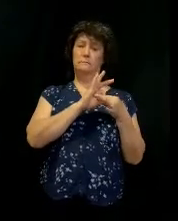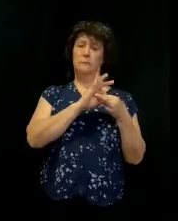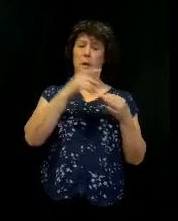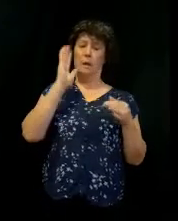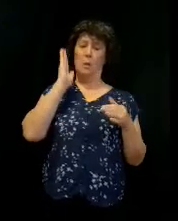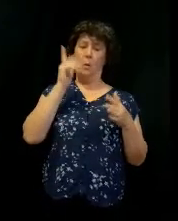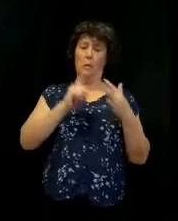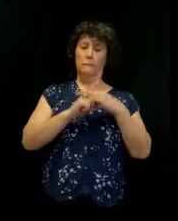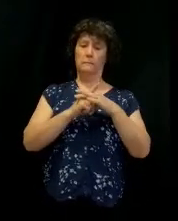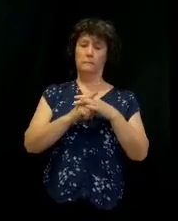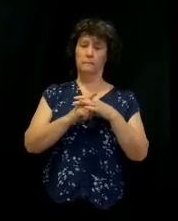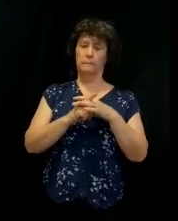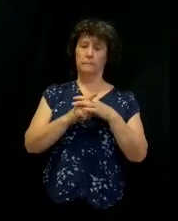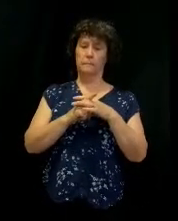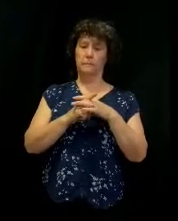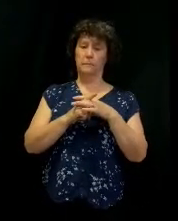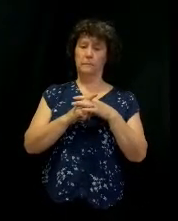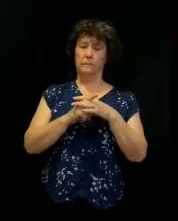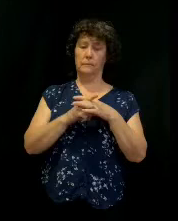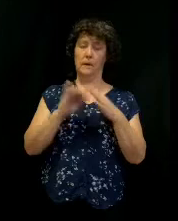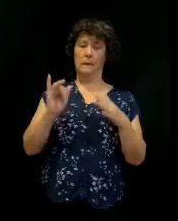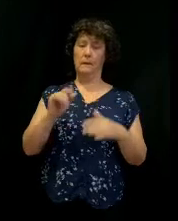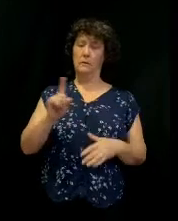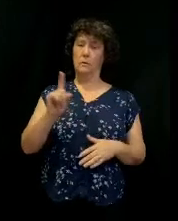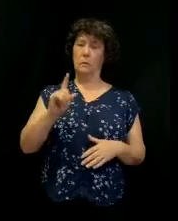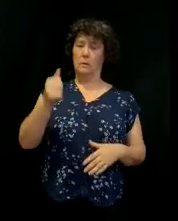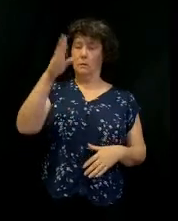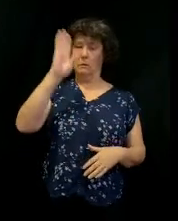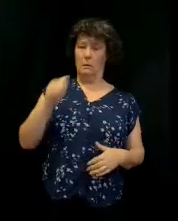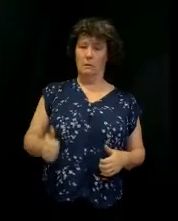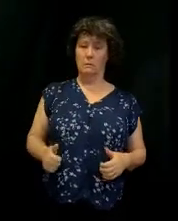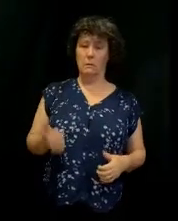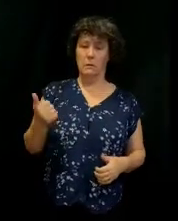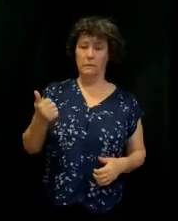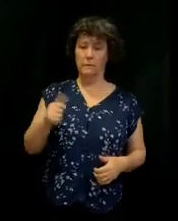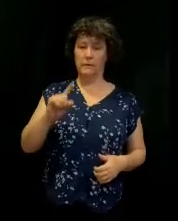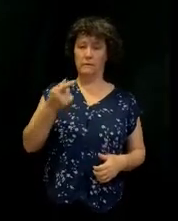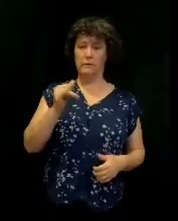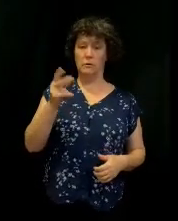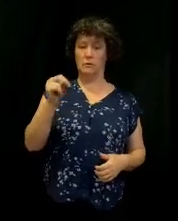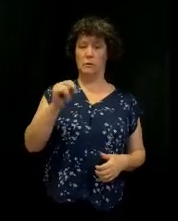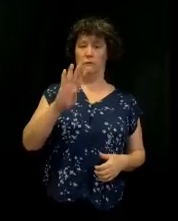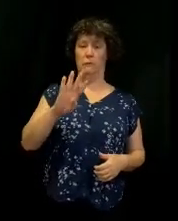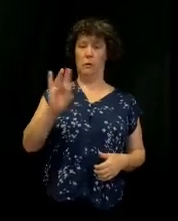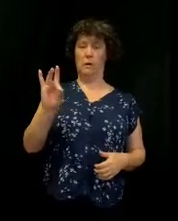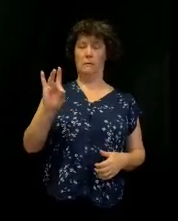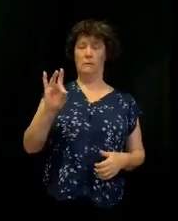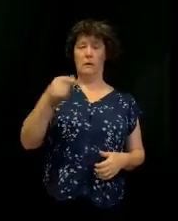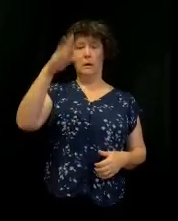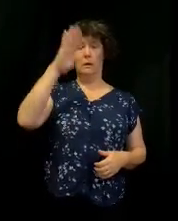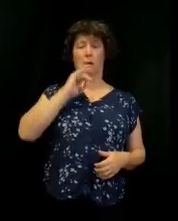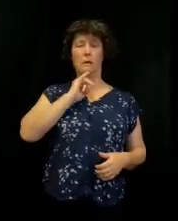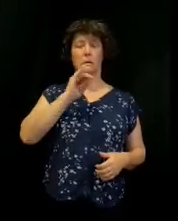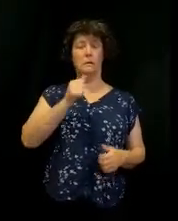These things are the habitat for the Lord, right? 1 John 4, 8, God is what? Love.